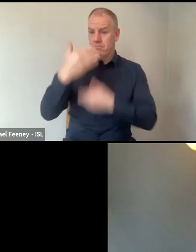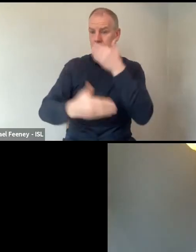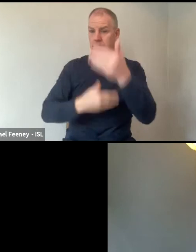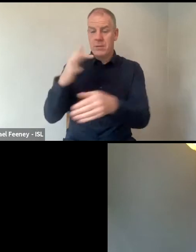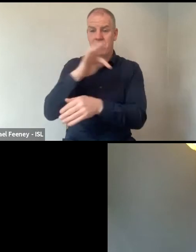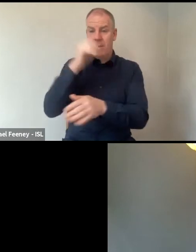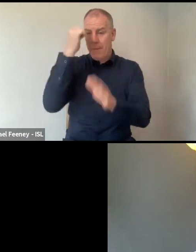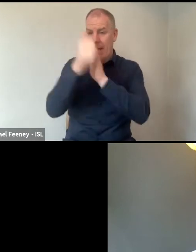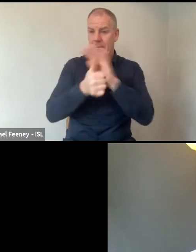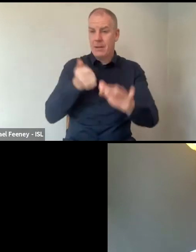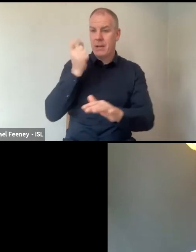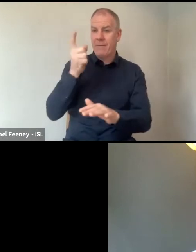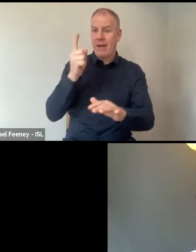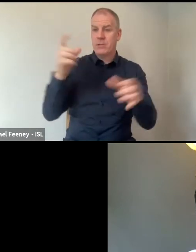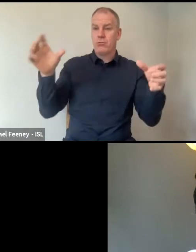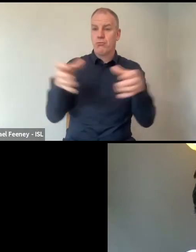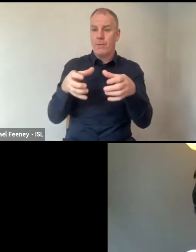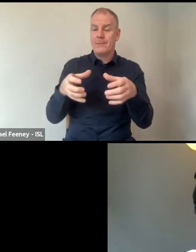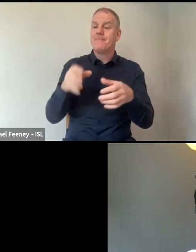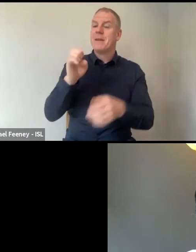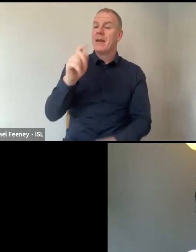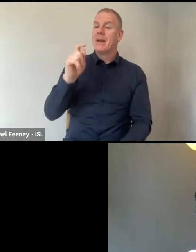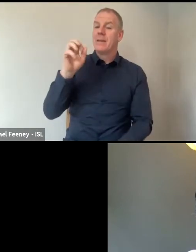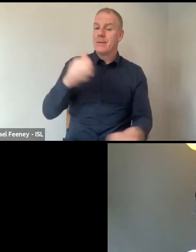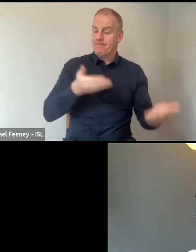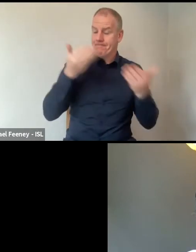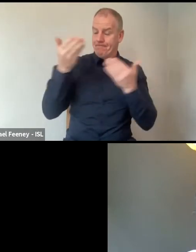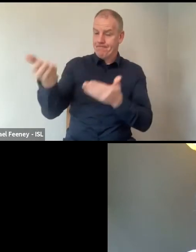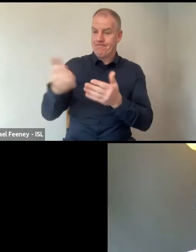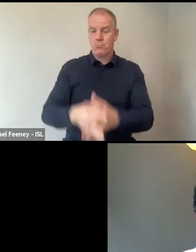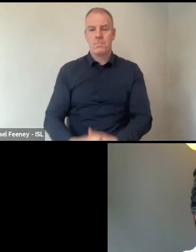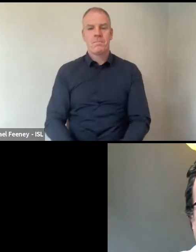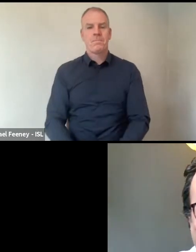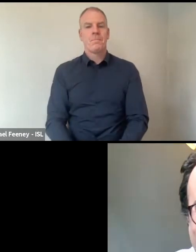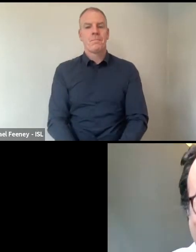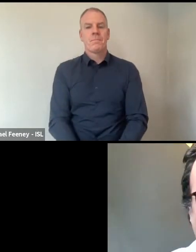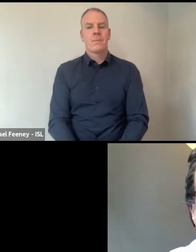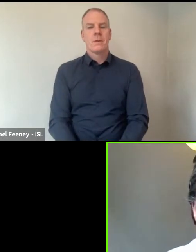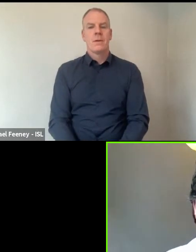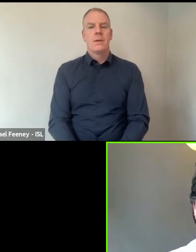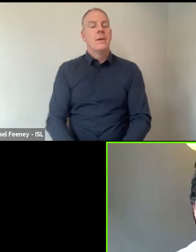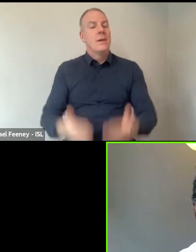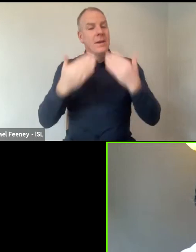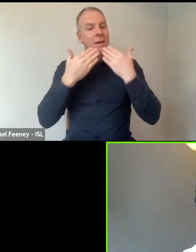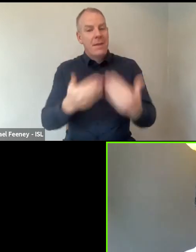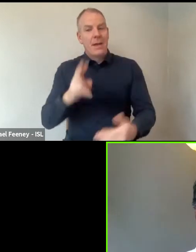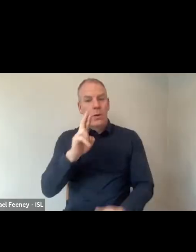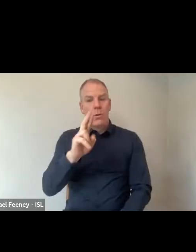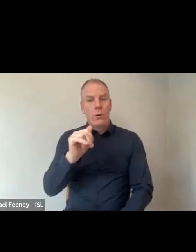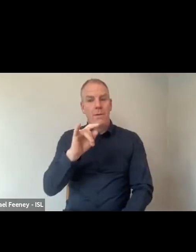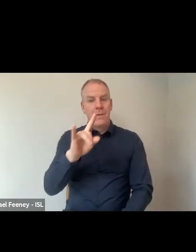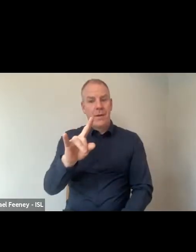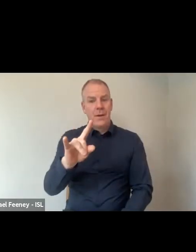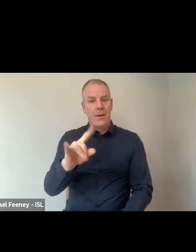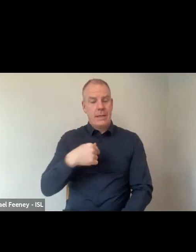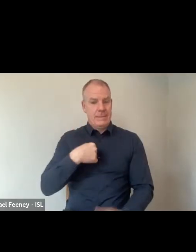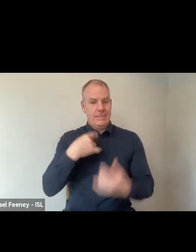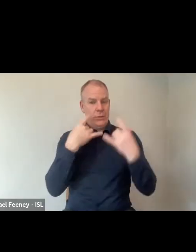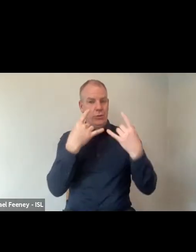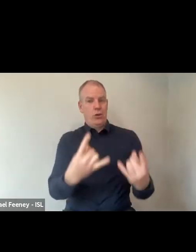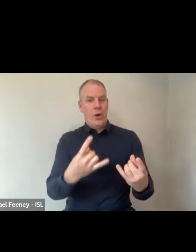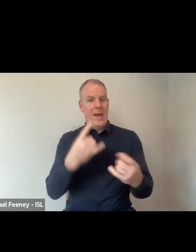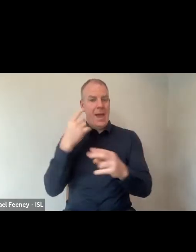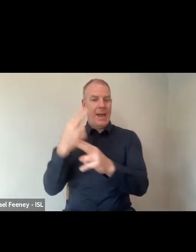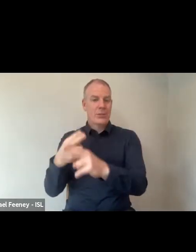Expert Advisory Group. So Ethan, I will pass over to you. Thank you, Ruth. As chair of the external